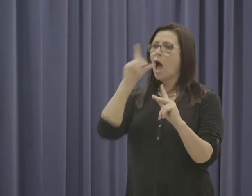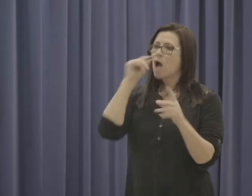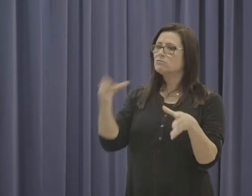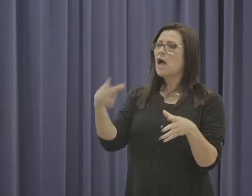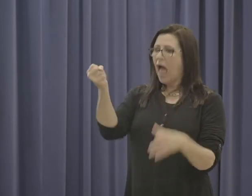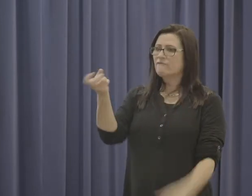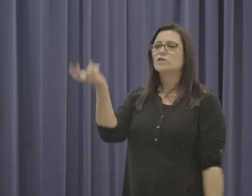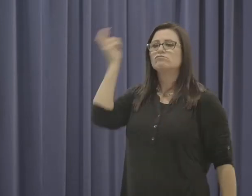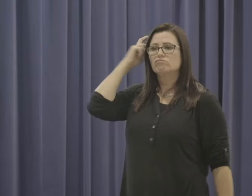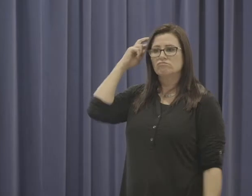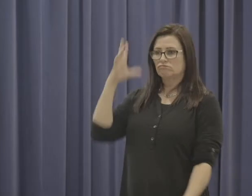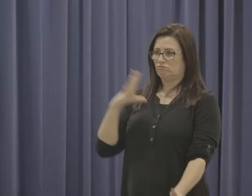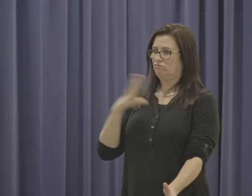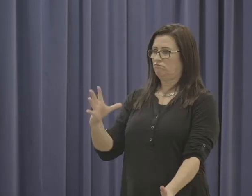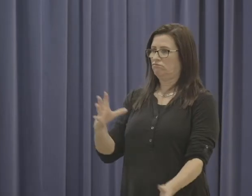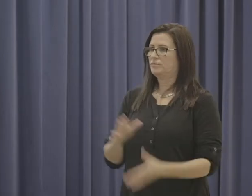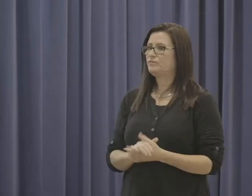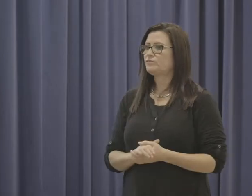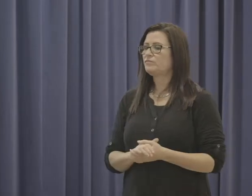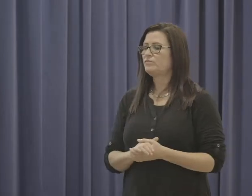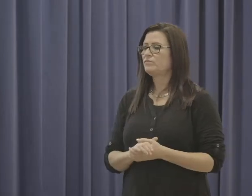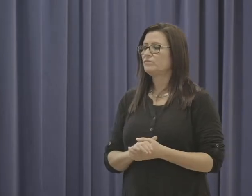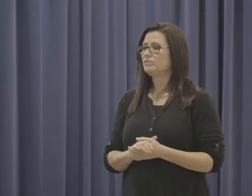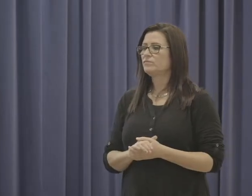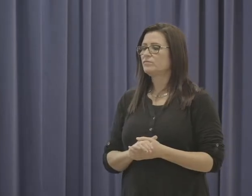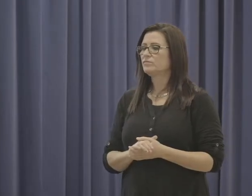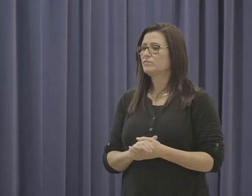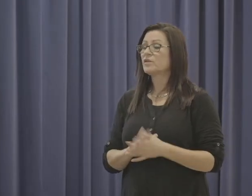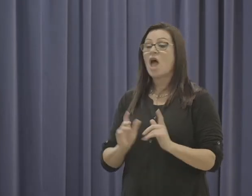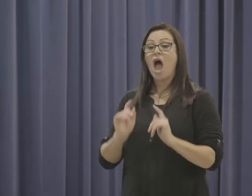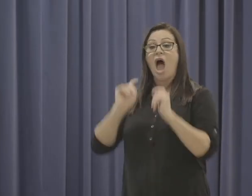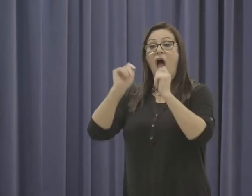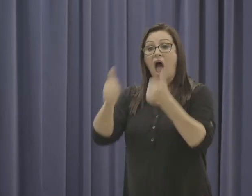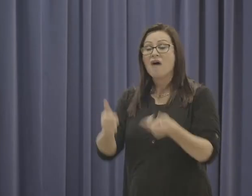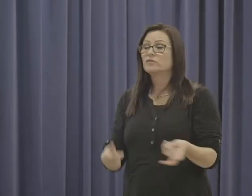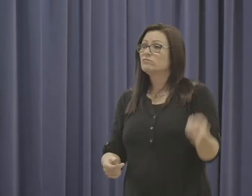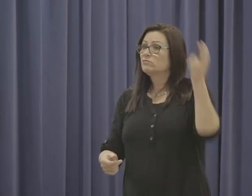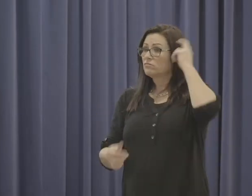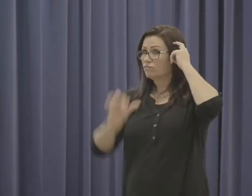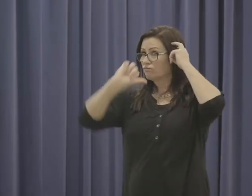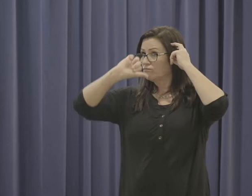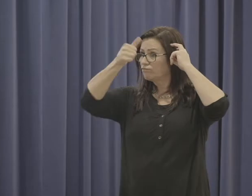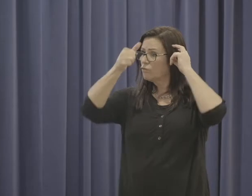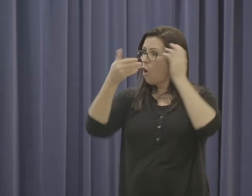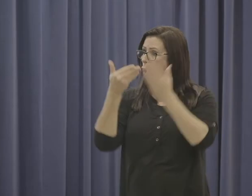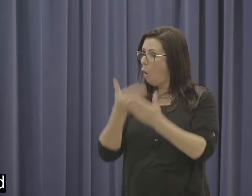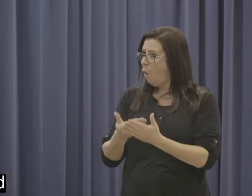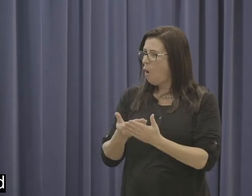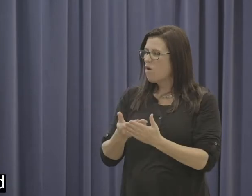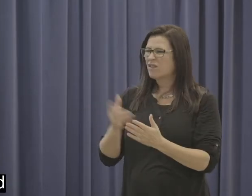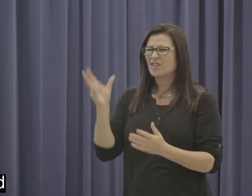getting one myself. When I got a cochlear when I got the cochlear switched on